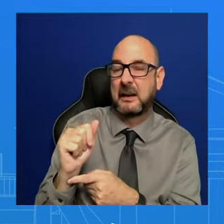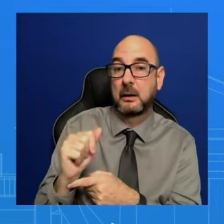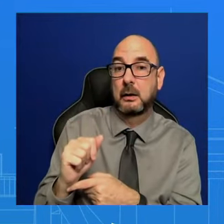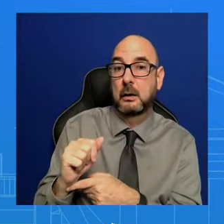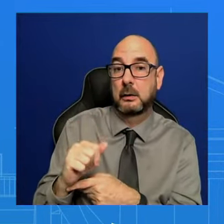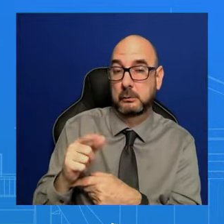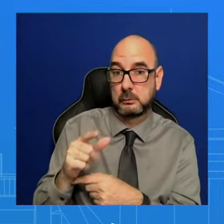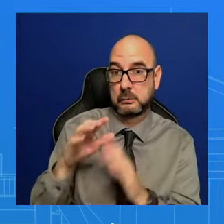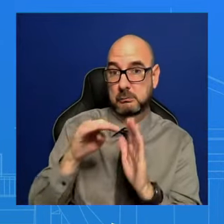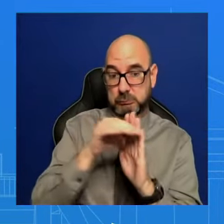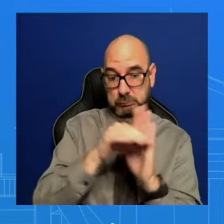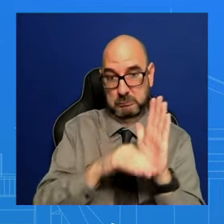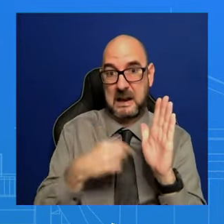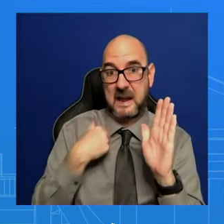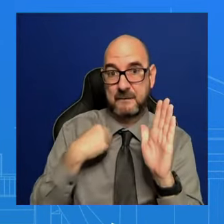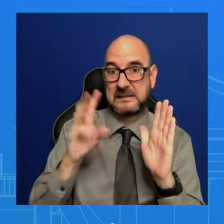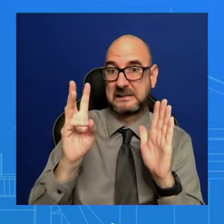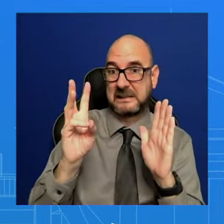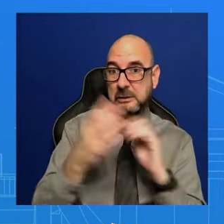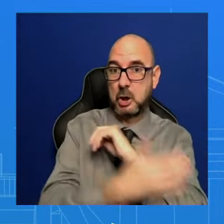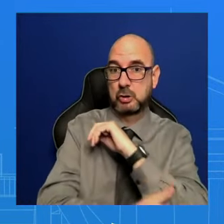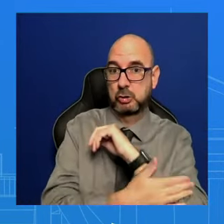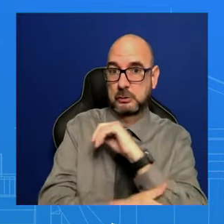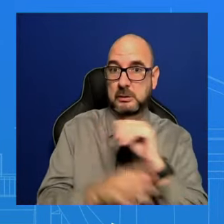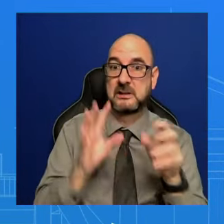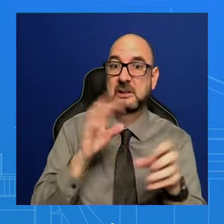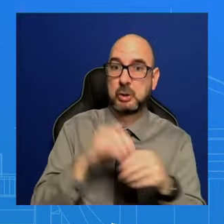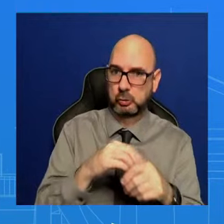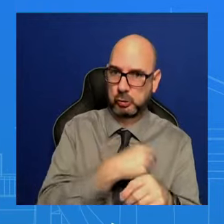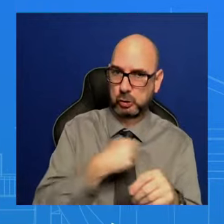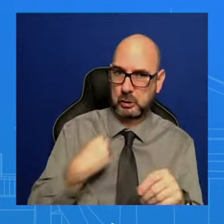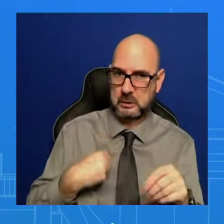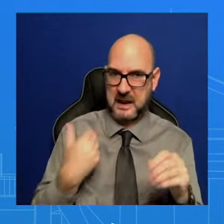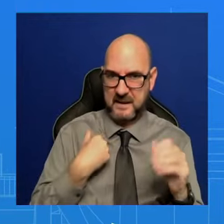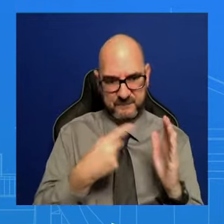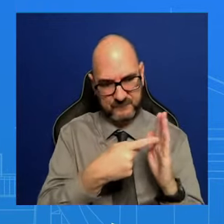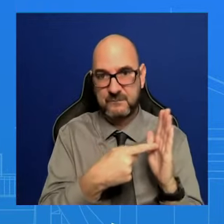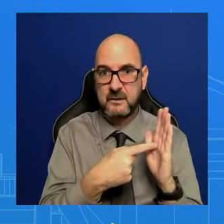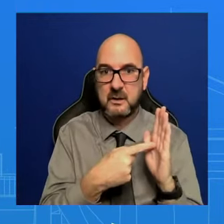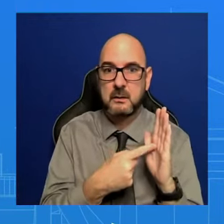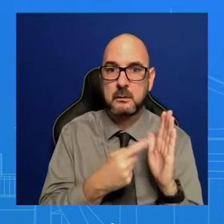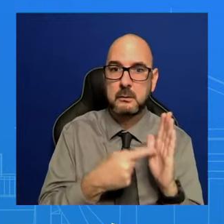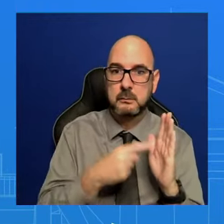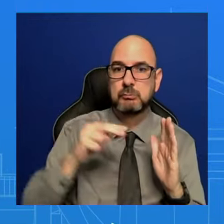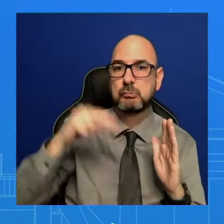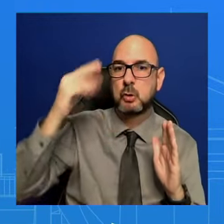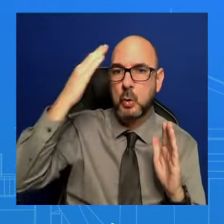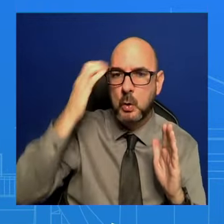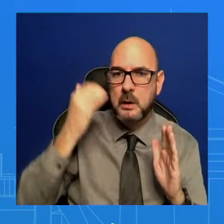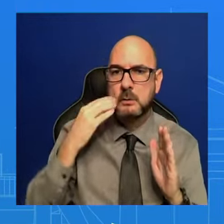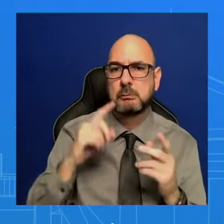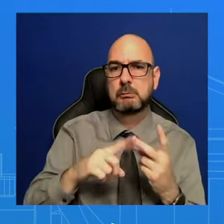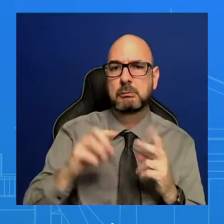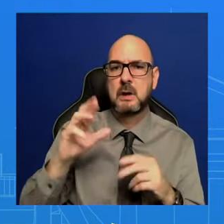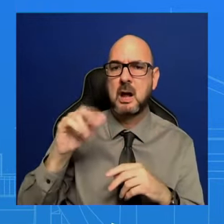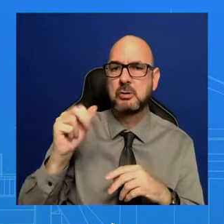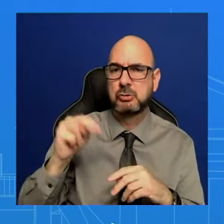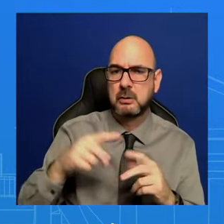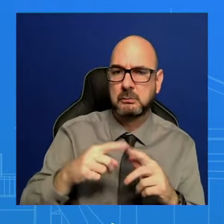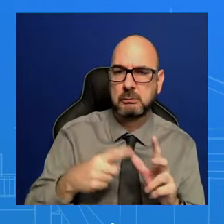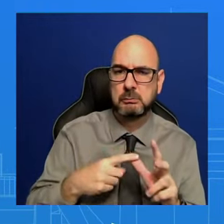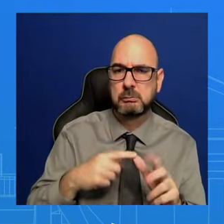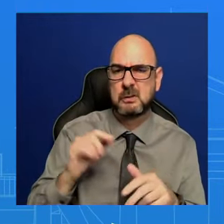including China and North Korea, whatever, Iran, or six countries. So how is the investigation